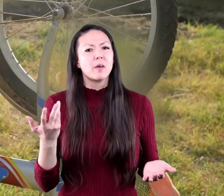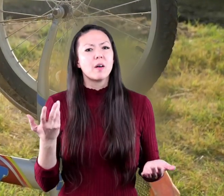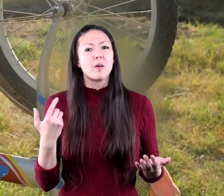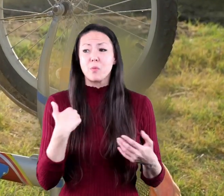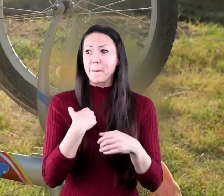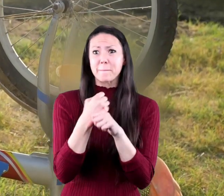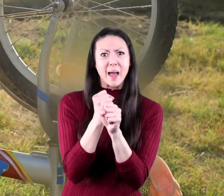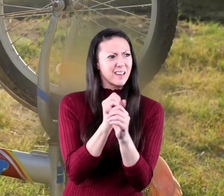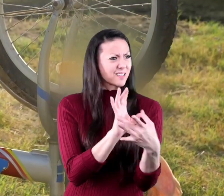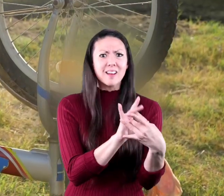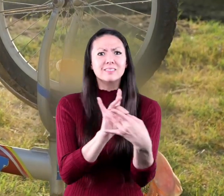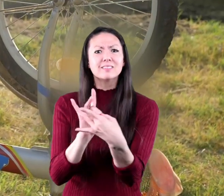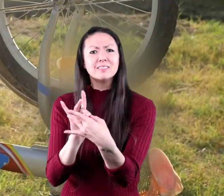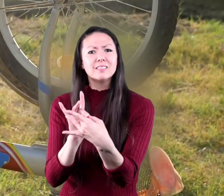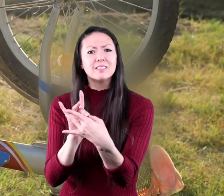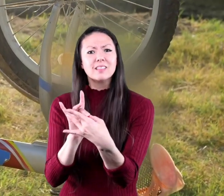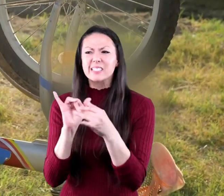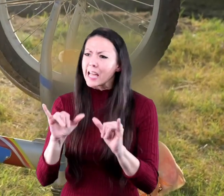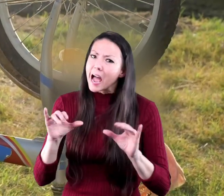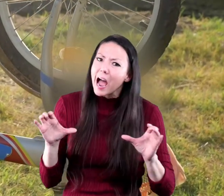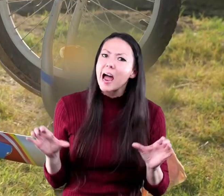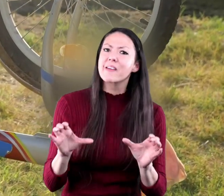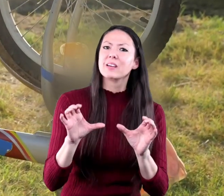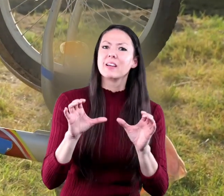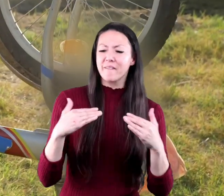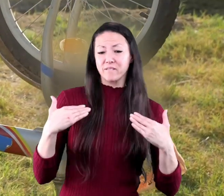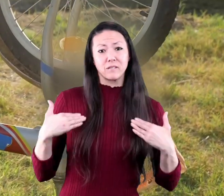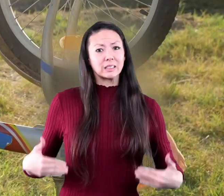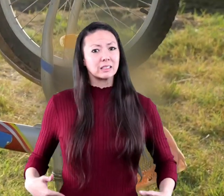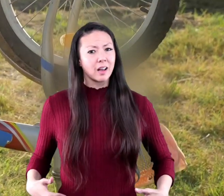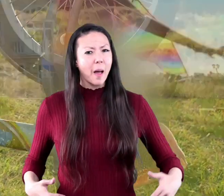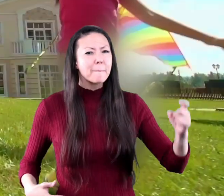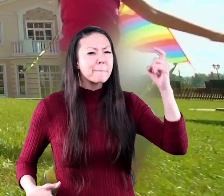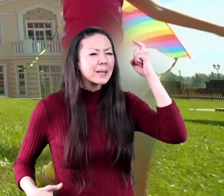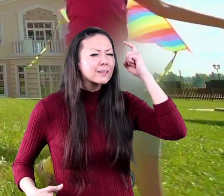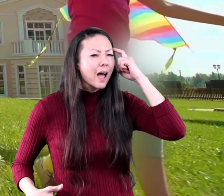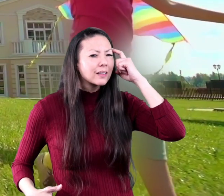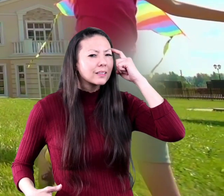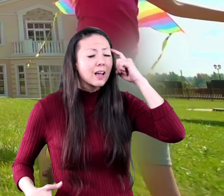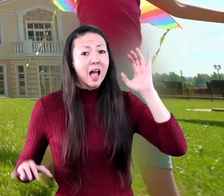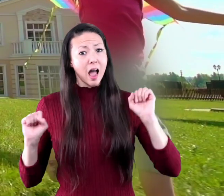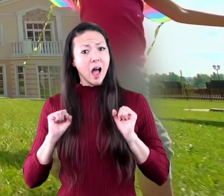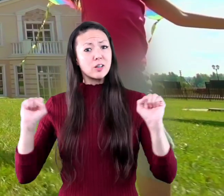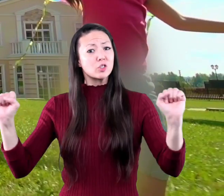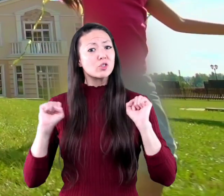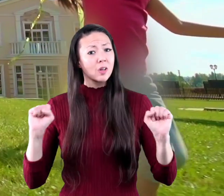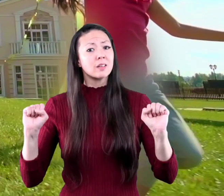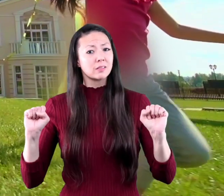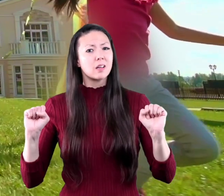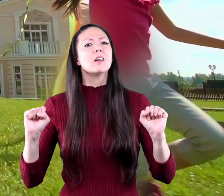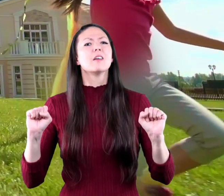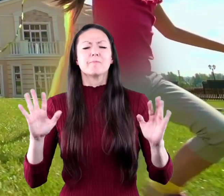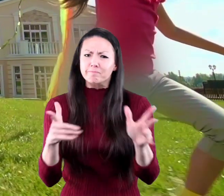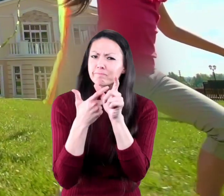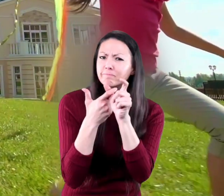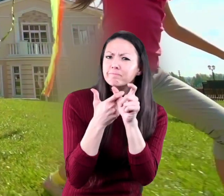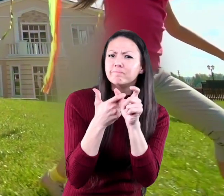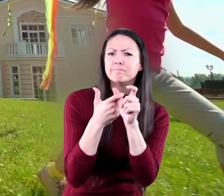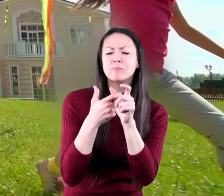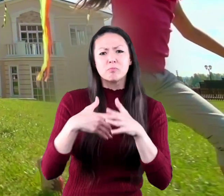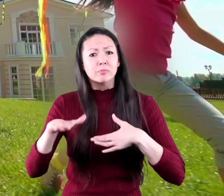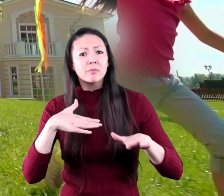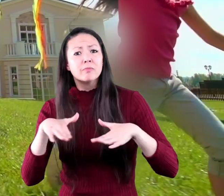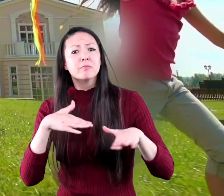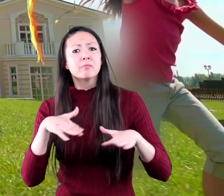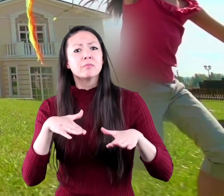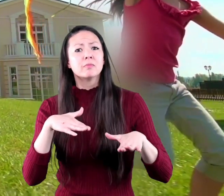connections by staying active physically and mentally you exercise your body every time you run